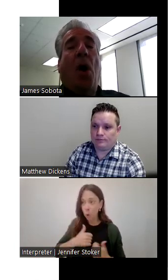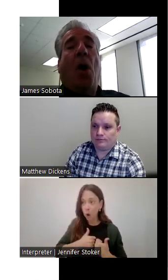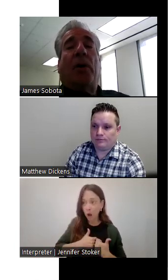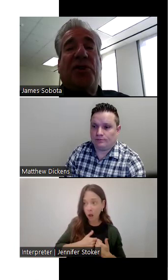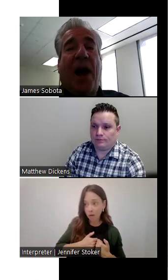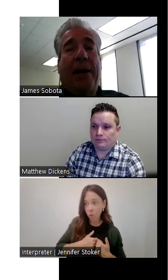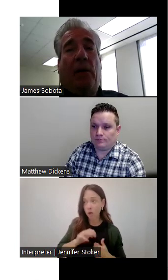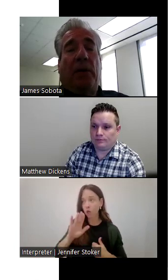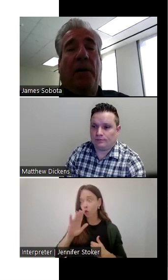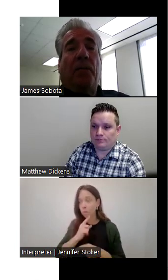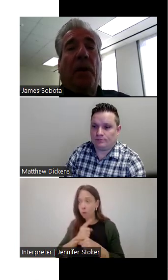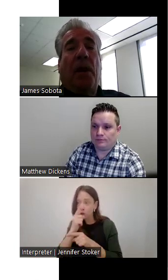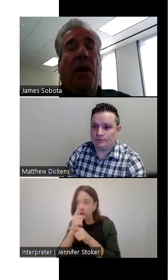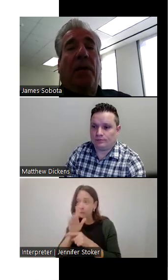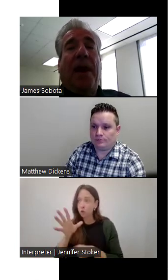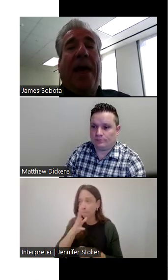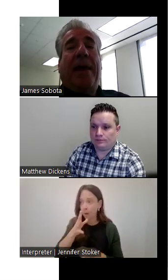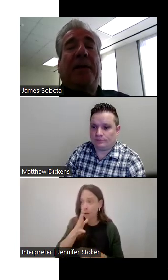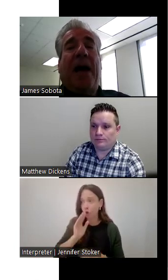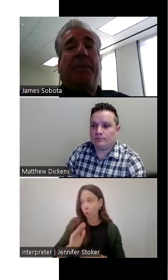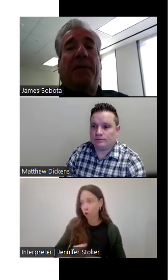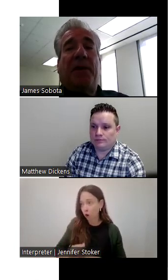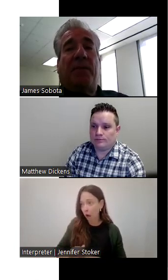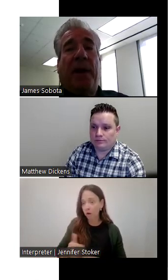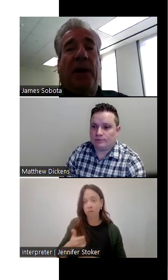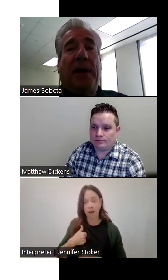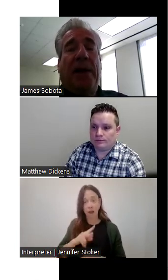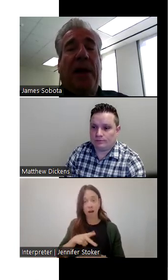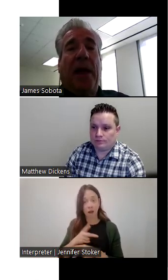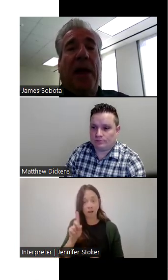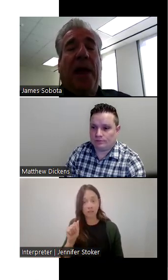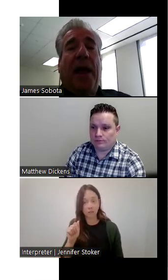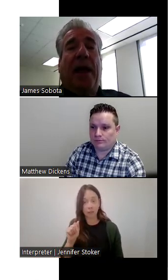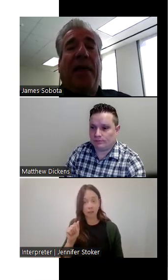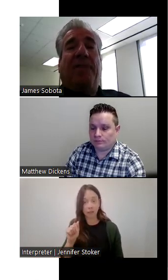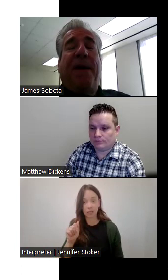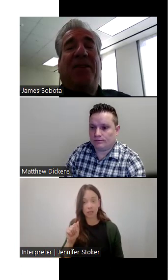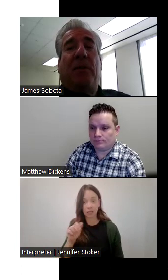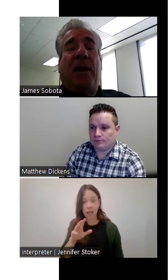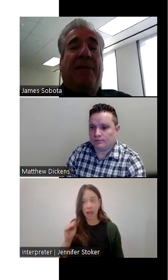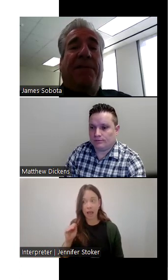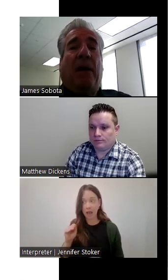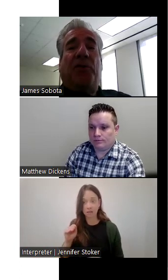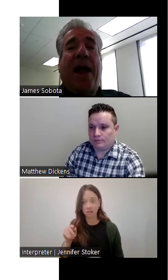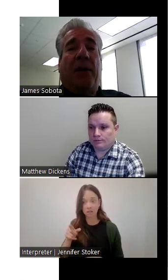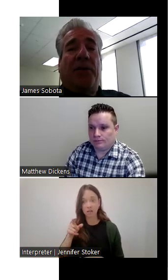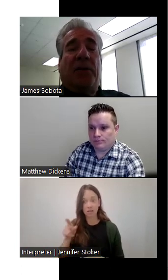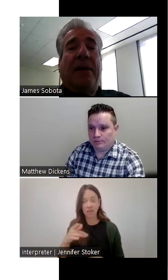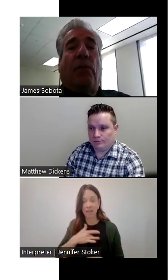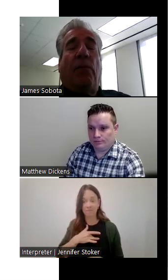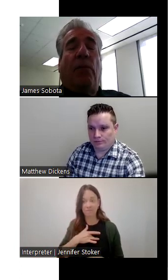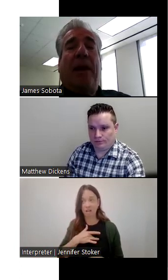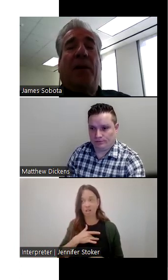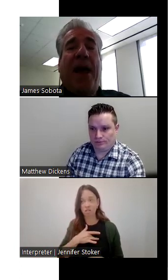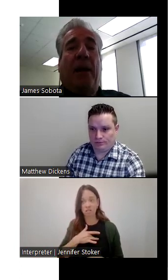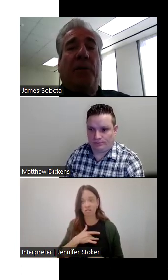sister, or child that had a type of disability and they fit and they felt challenges,